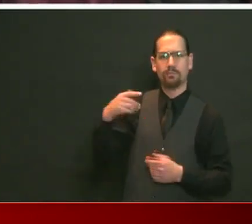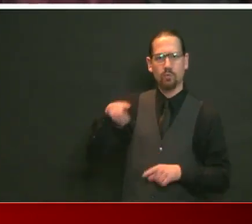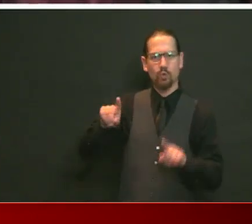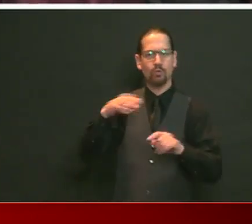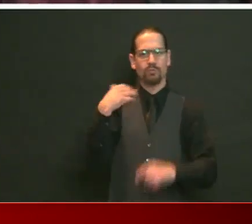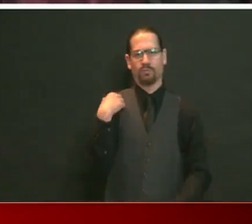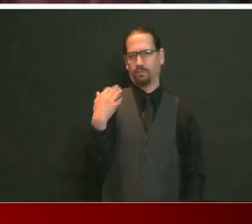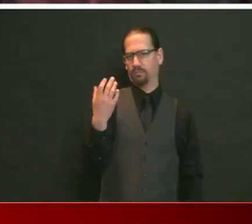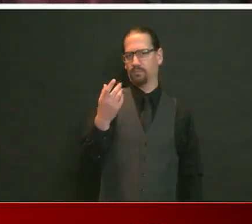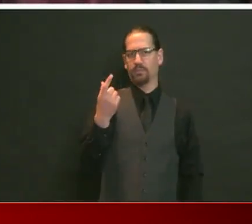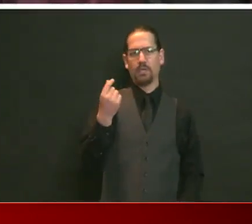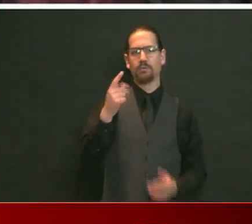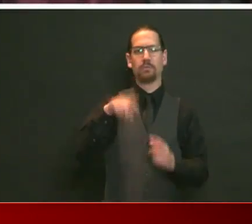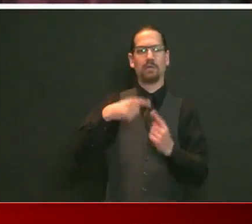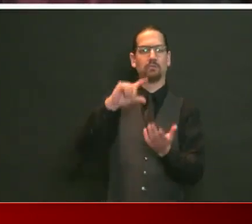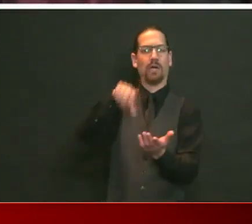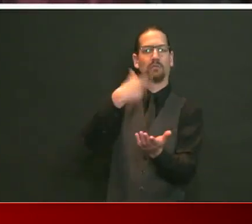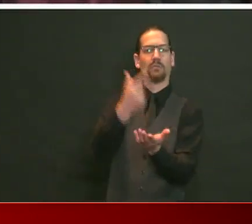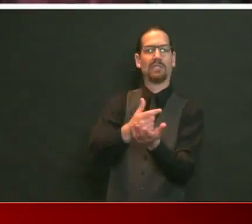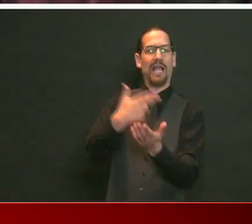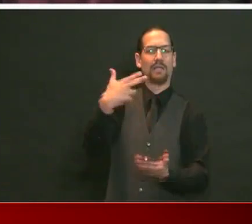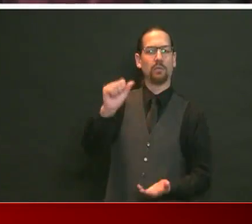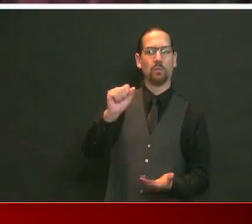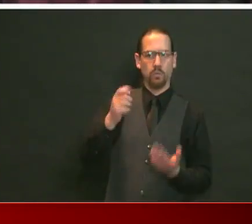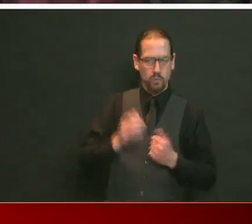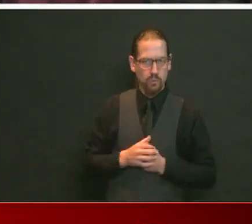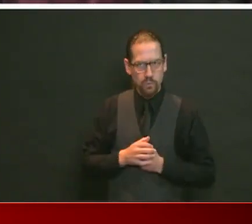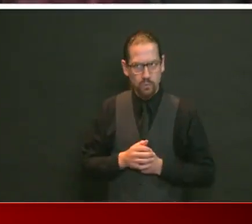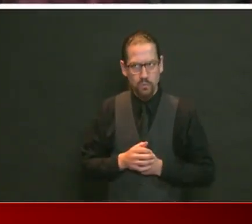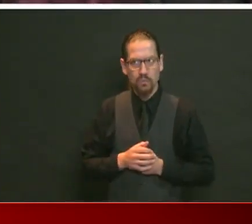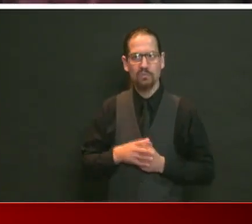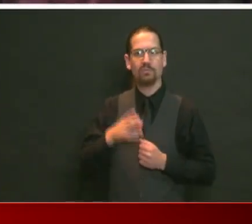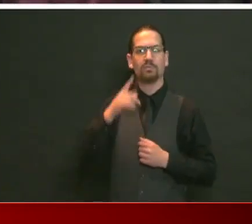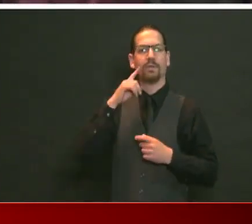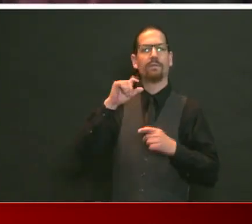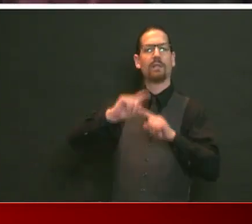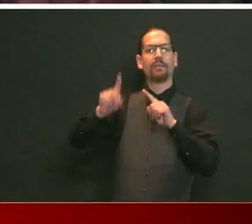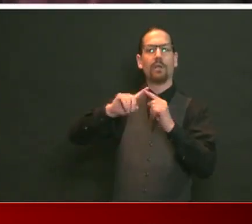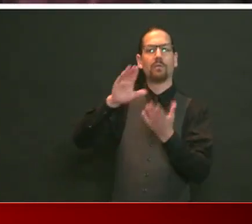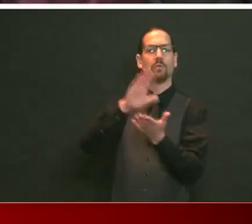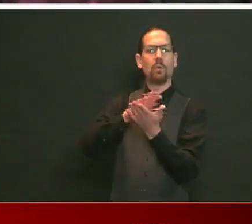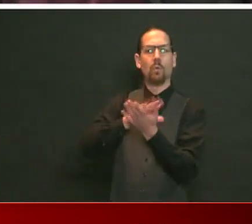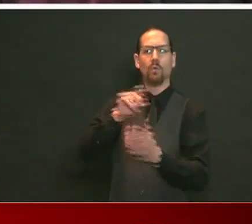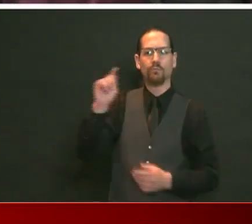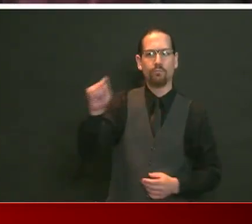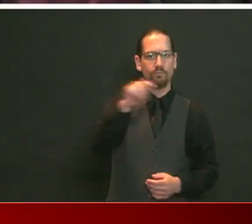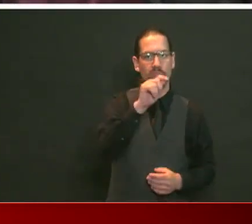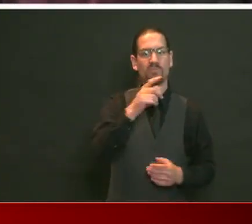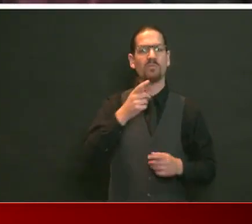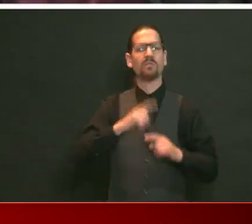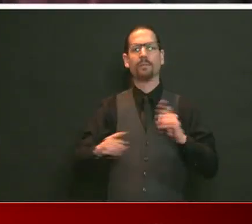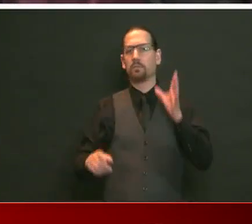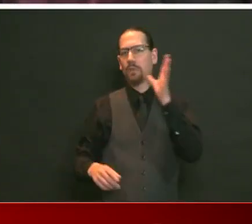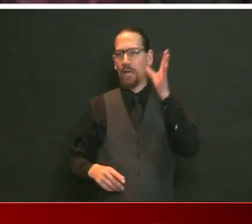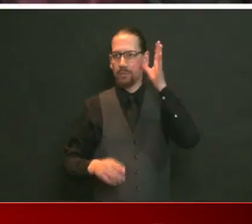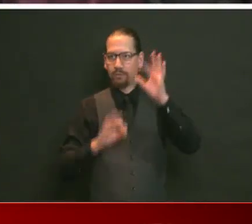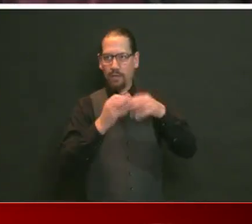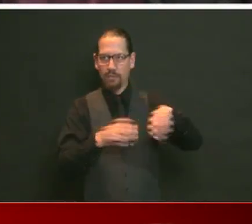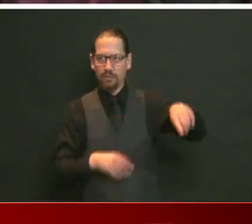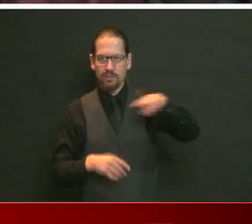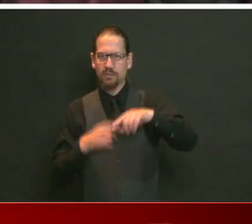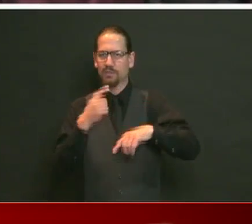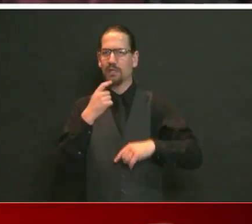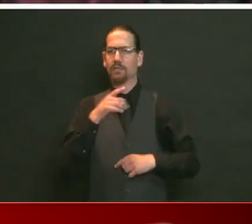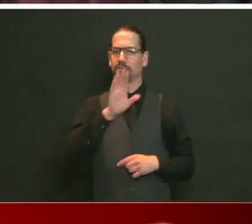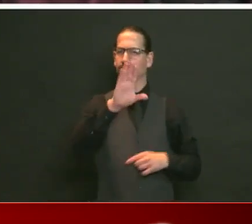school officials. And what I heard was that your administration is sending mixed messages specifically about wearing masks at these either